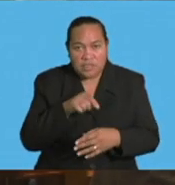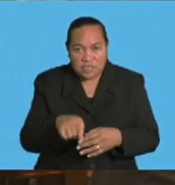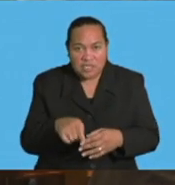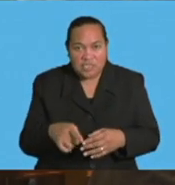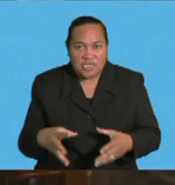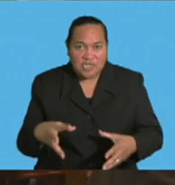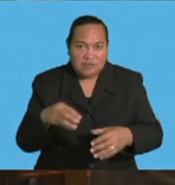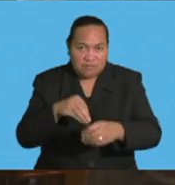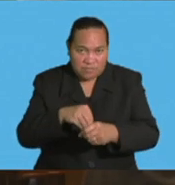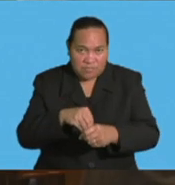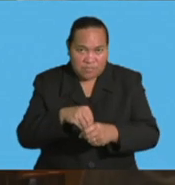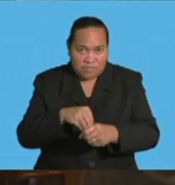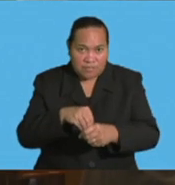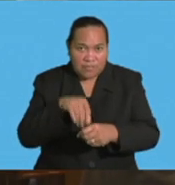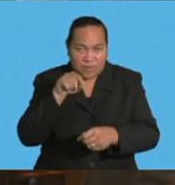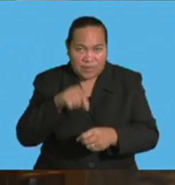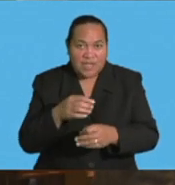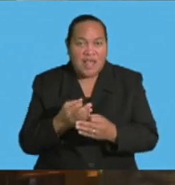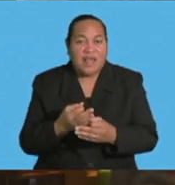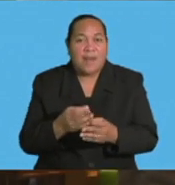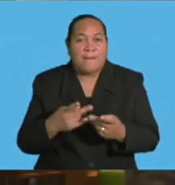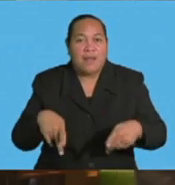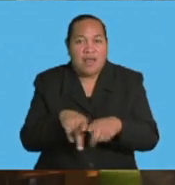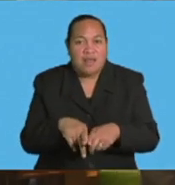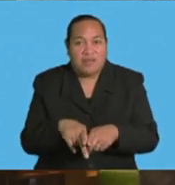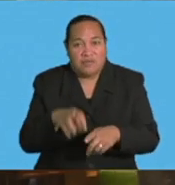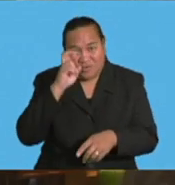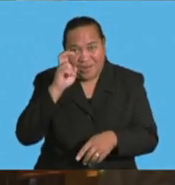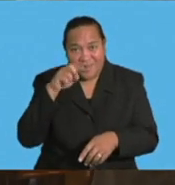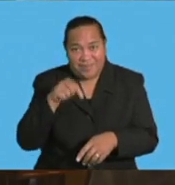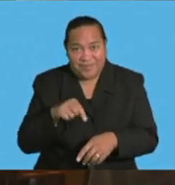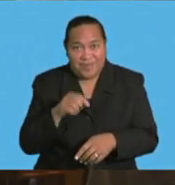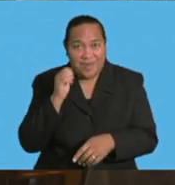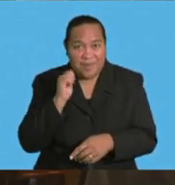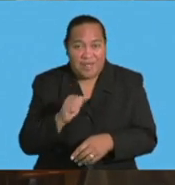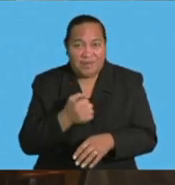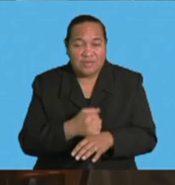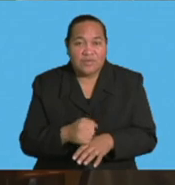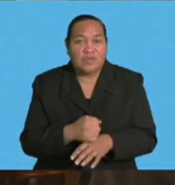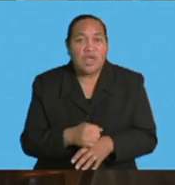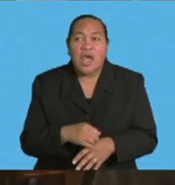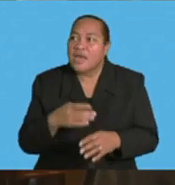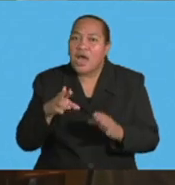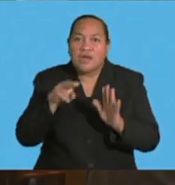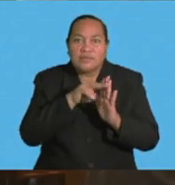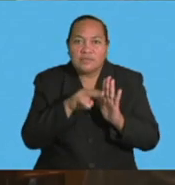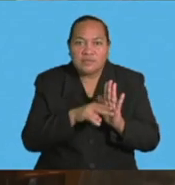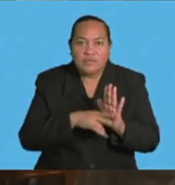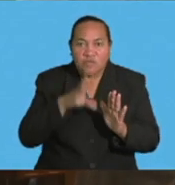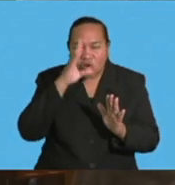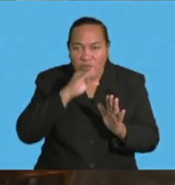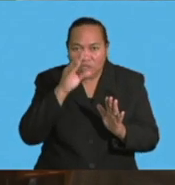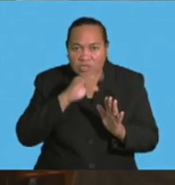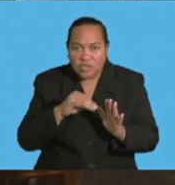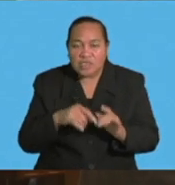into this facility. And then the accommodation blocks. This is a big